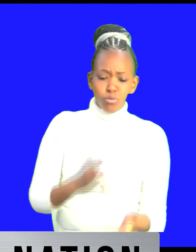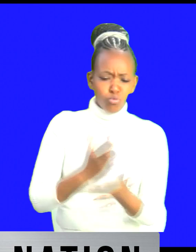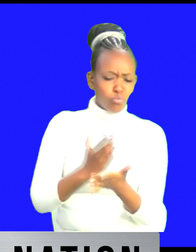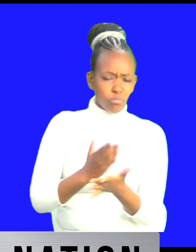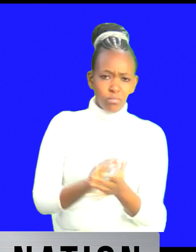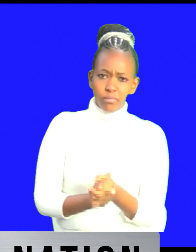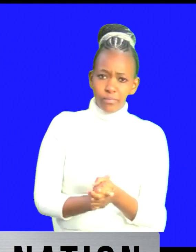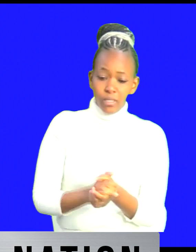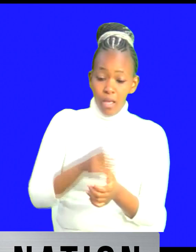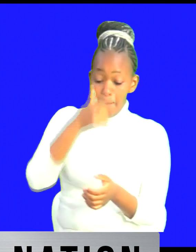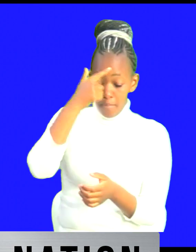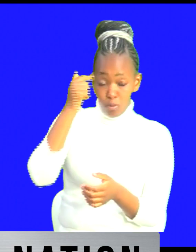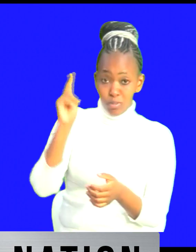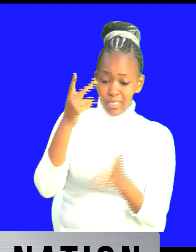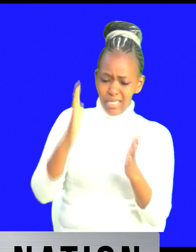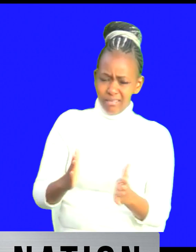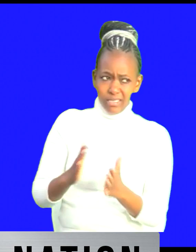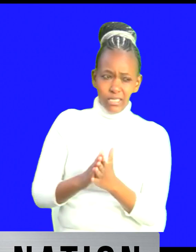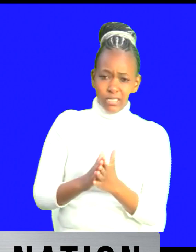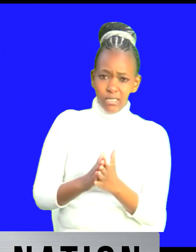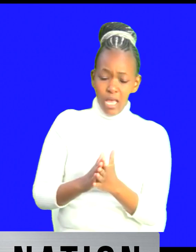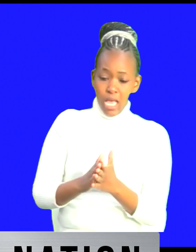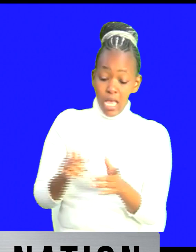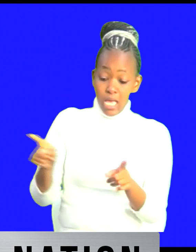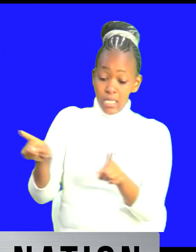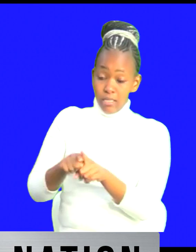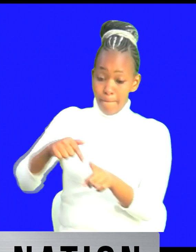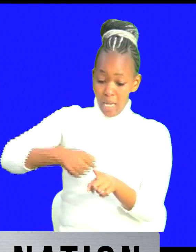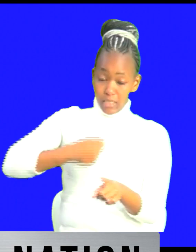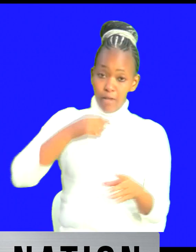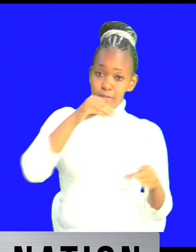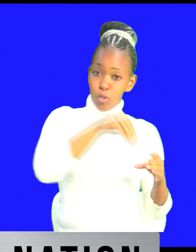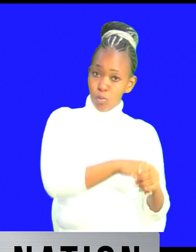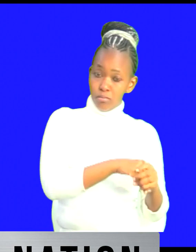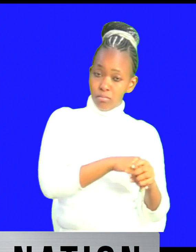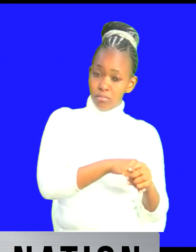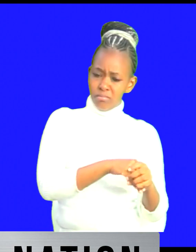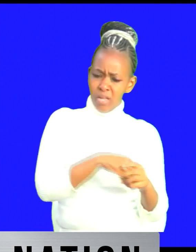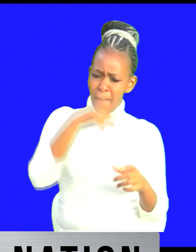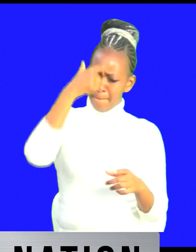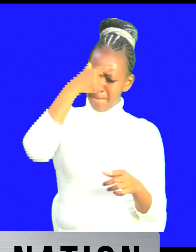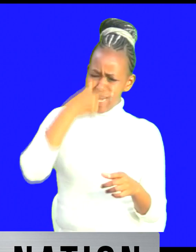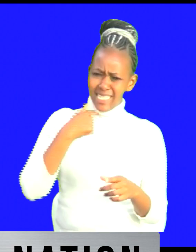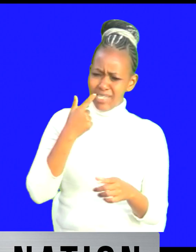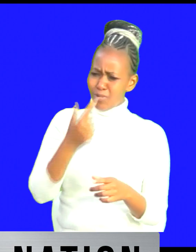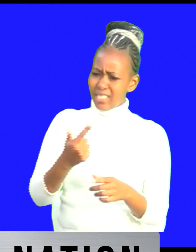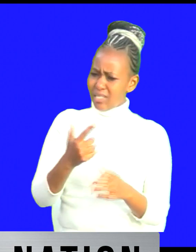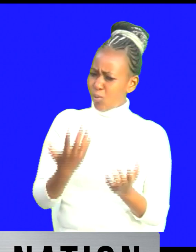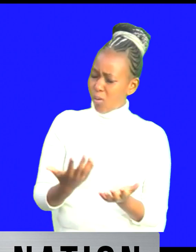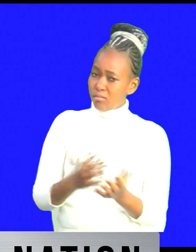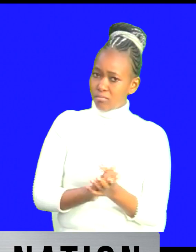as much as kenyans out here me included right blindly we are saying um